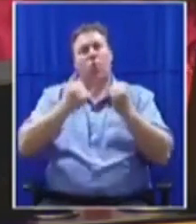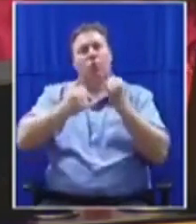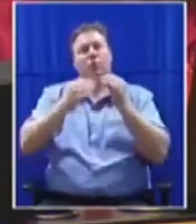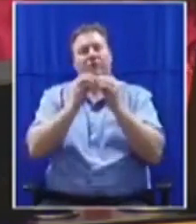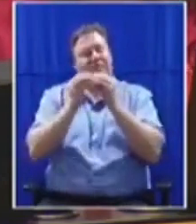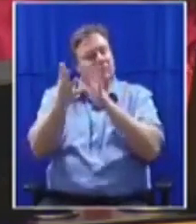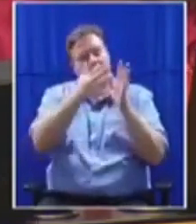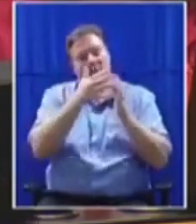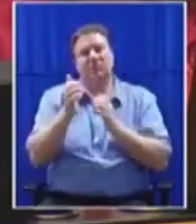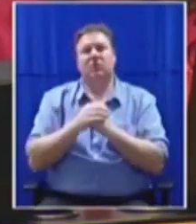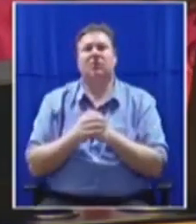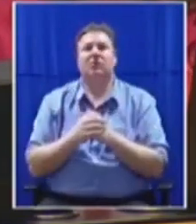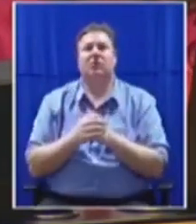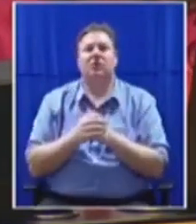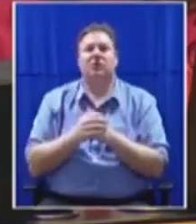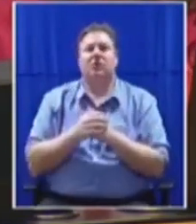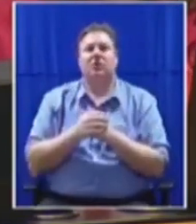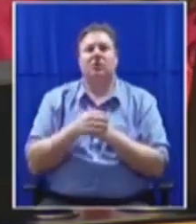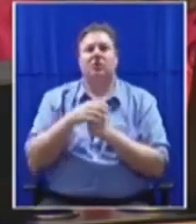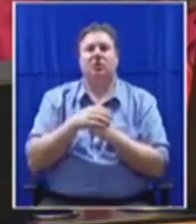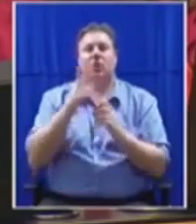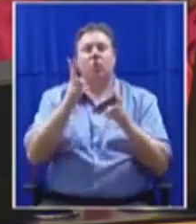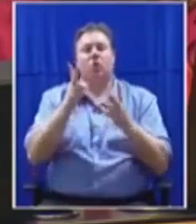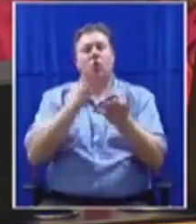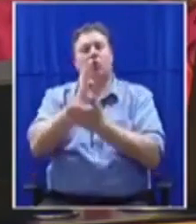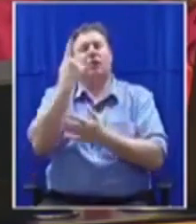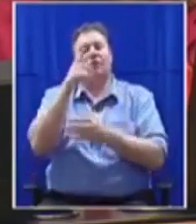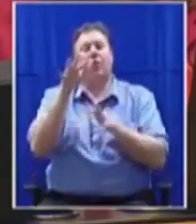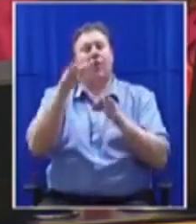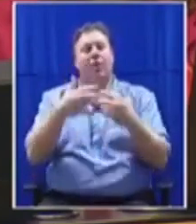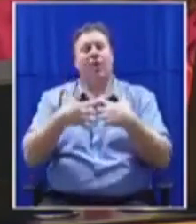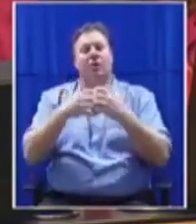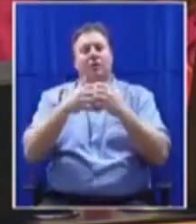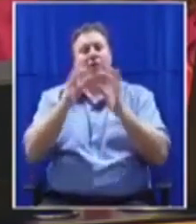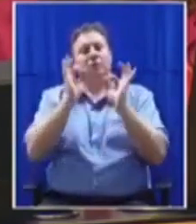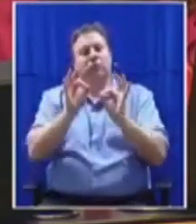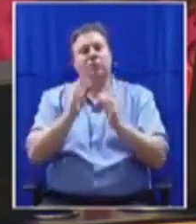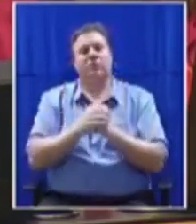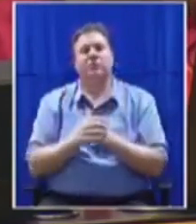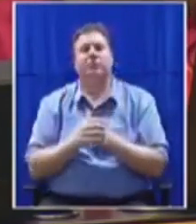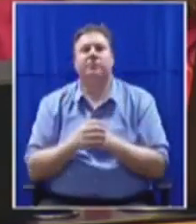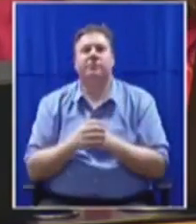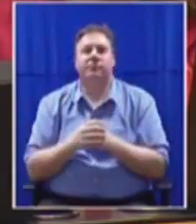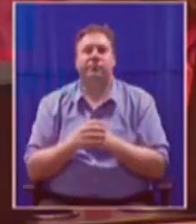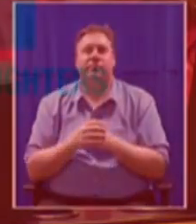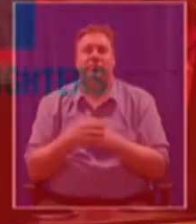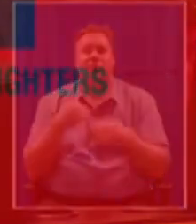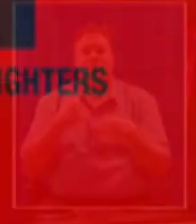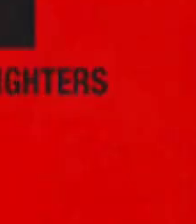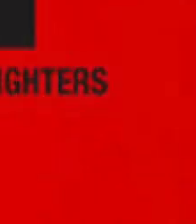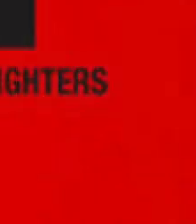strictest possible manner, the violations of the rights of our African people in Africa country, I so move.